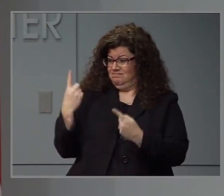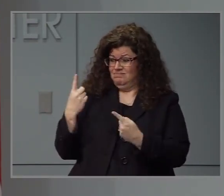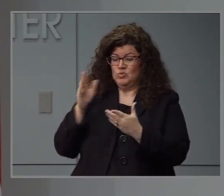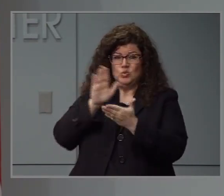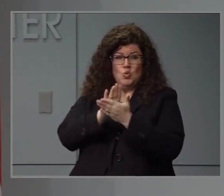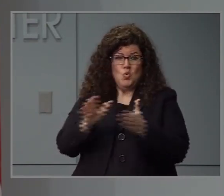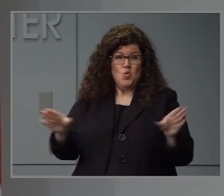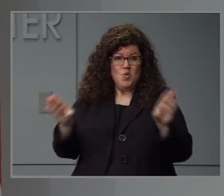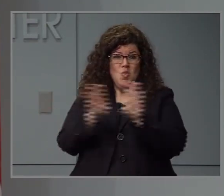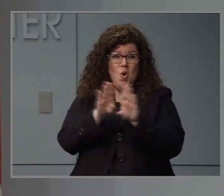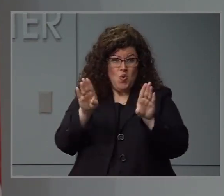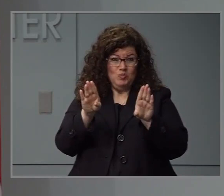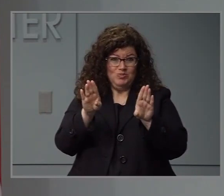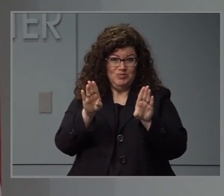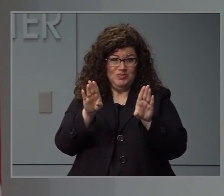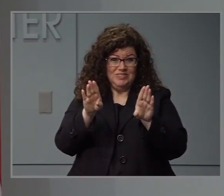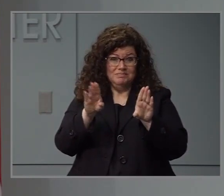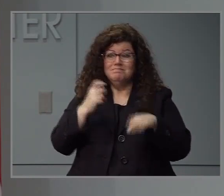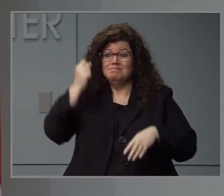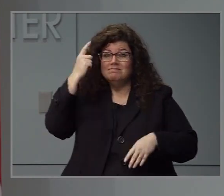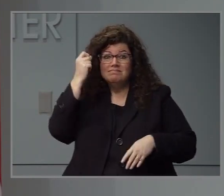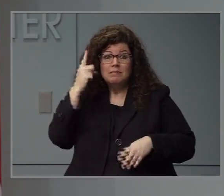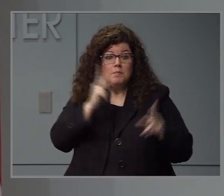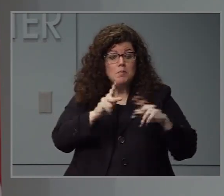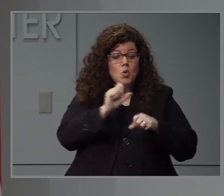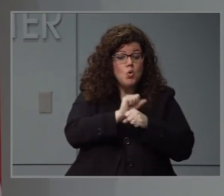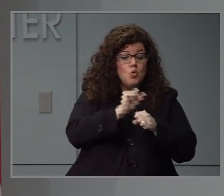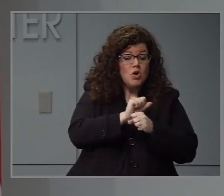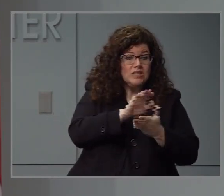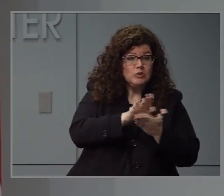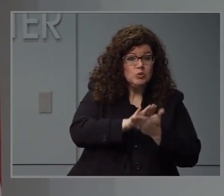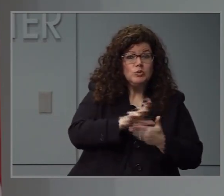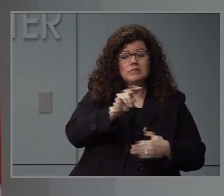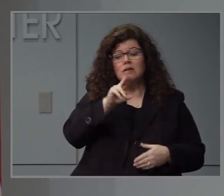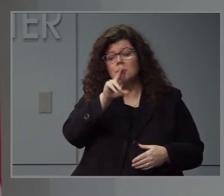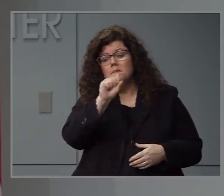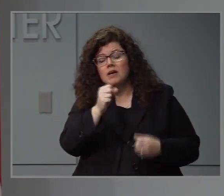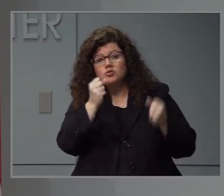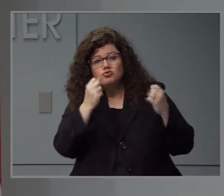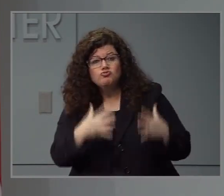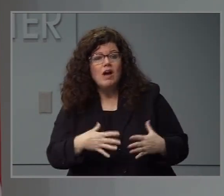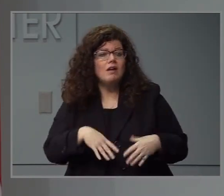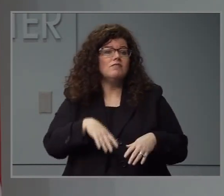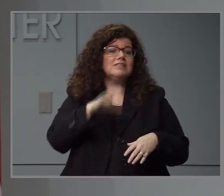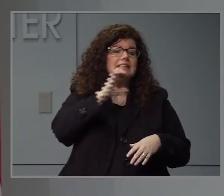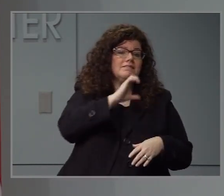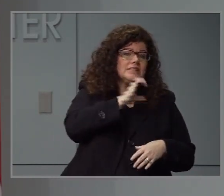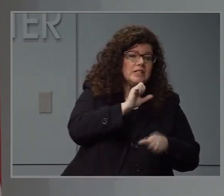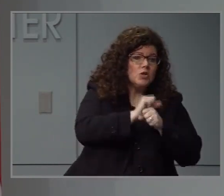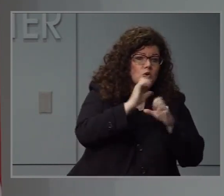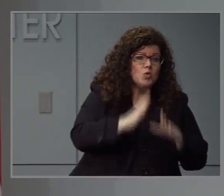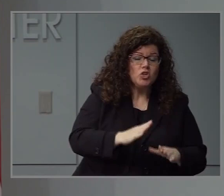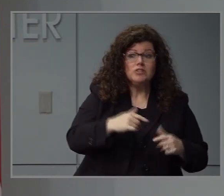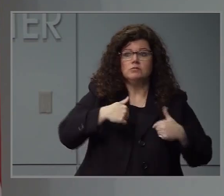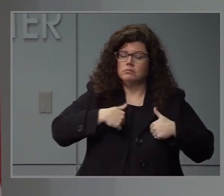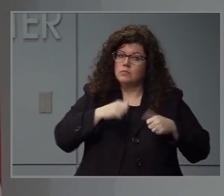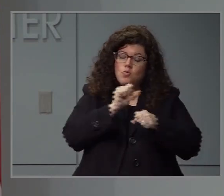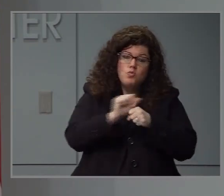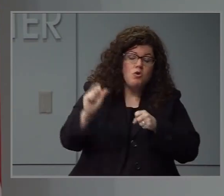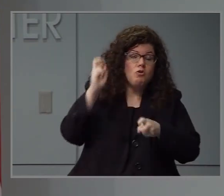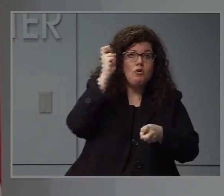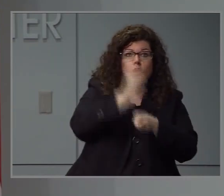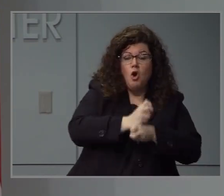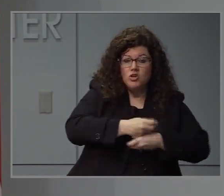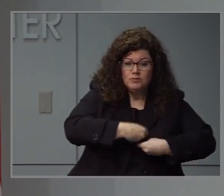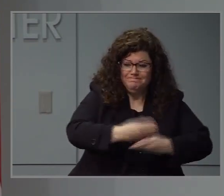nutrition and transportation staff have worked tirelessly to ensure children continue to receive meals while out of school.